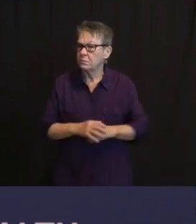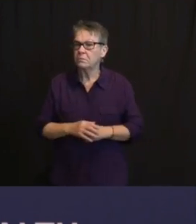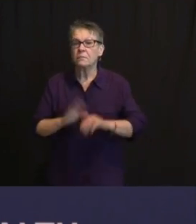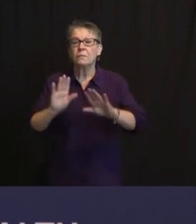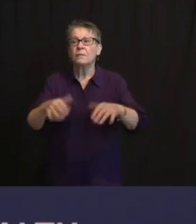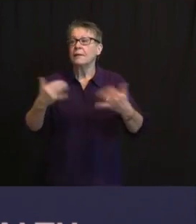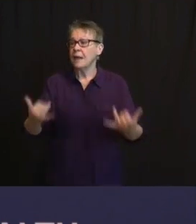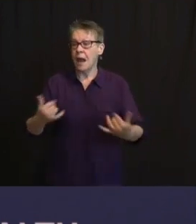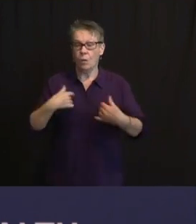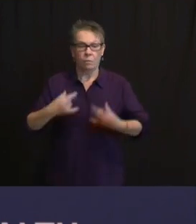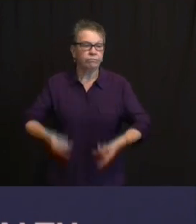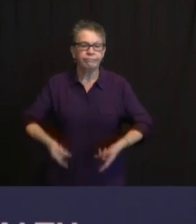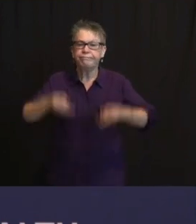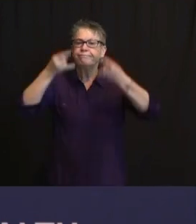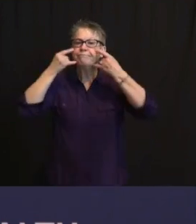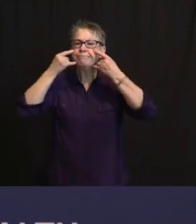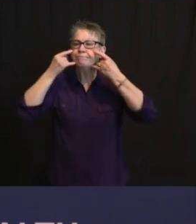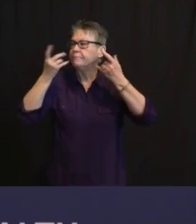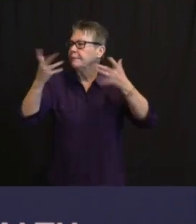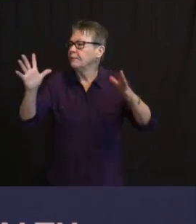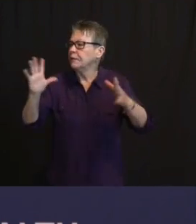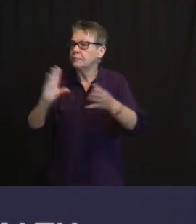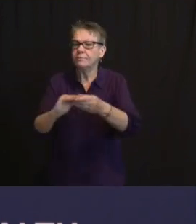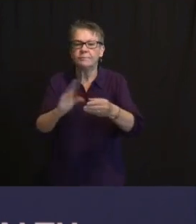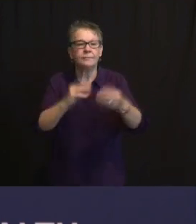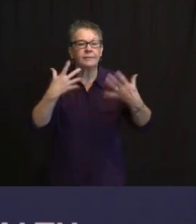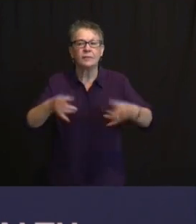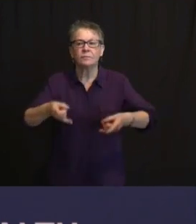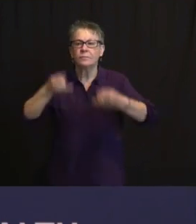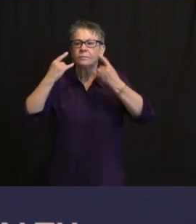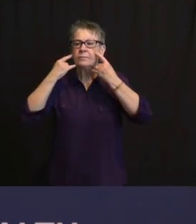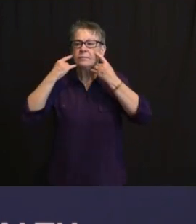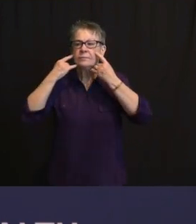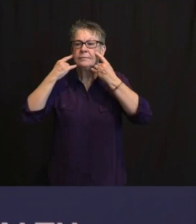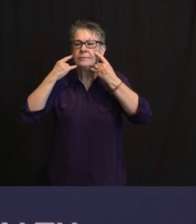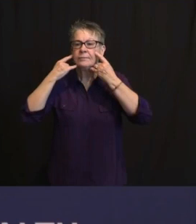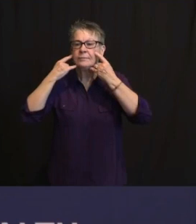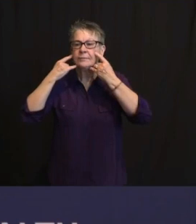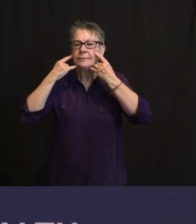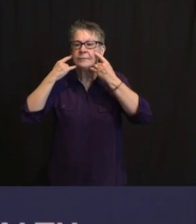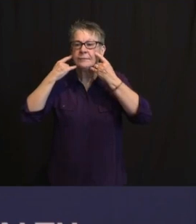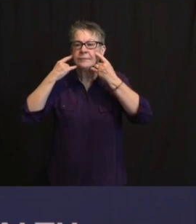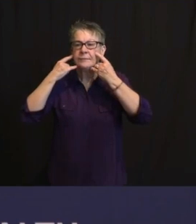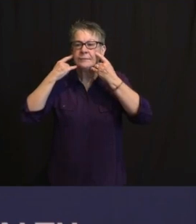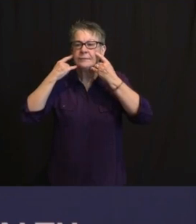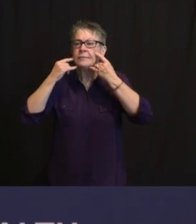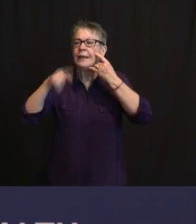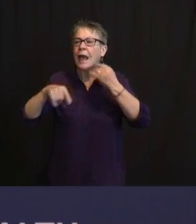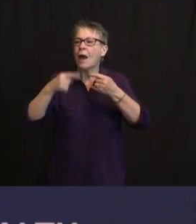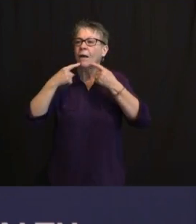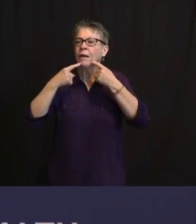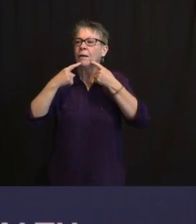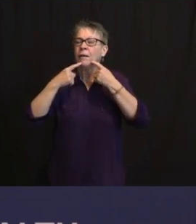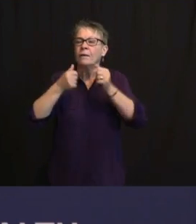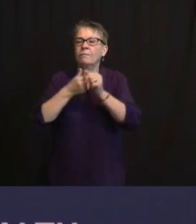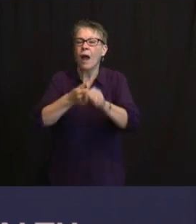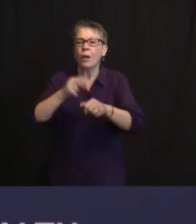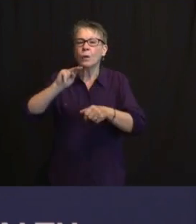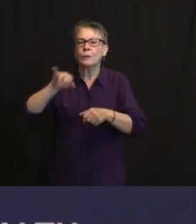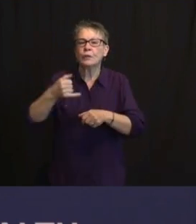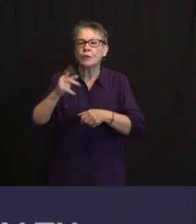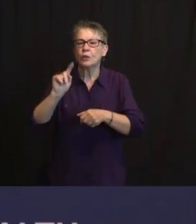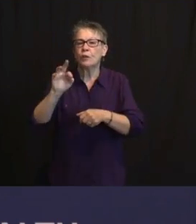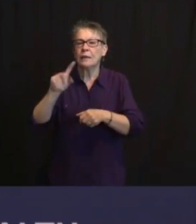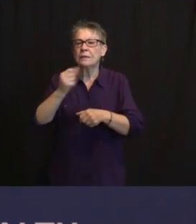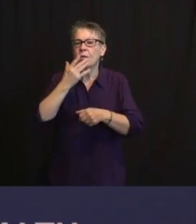TRANSIT COLORS TODAY. PAT, DON'T BE MAD AT ME. ON BEHALF OF OUR BROTHERS AND SISTERS AT NJ TRANSIT. JUDY, ED, THANK YOU, AS ALWAYS.